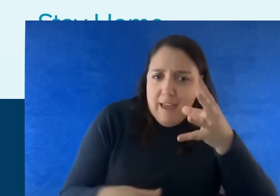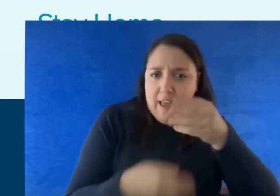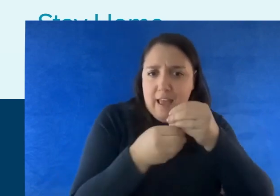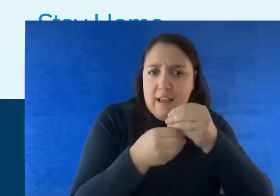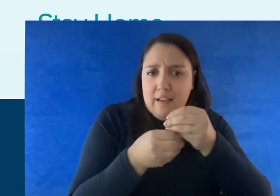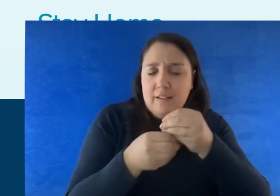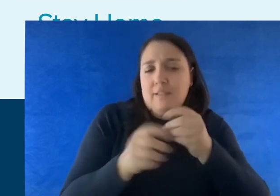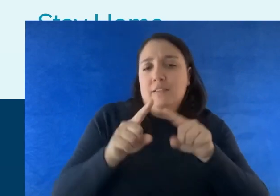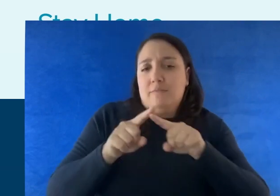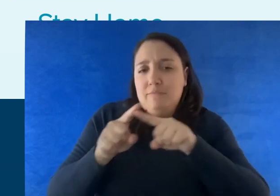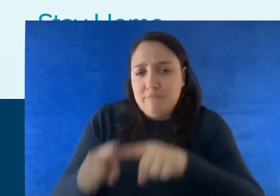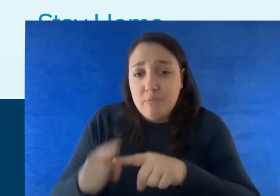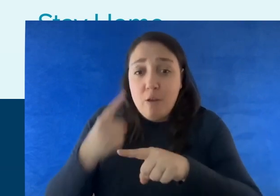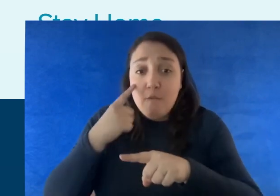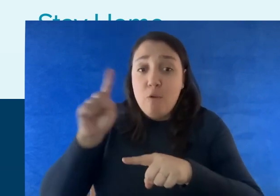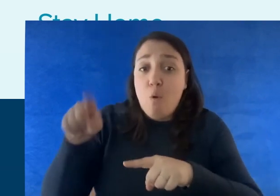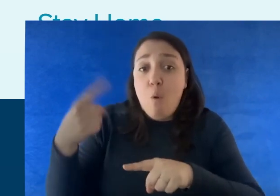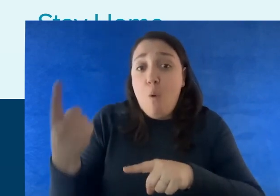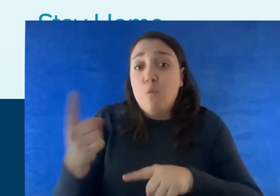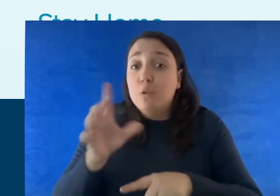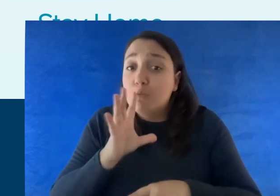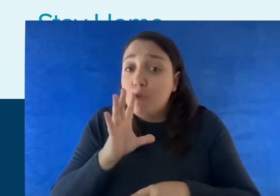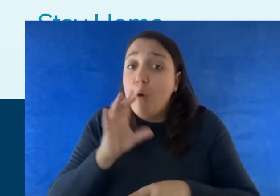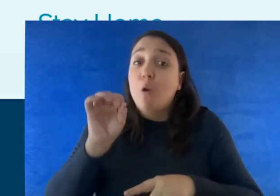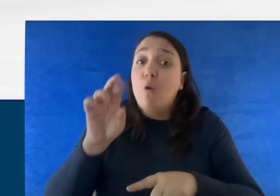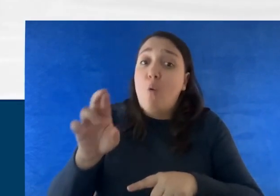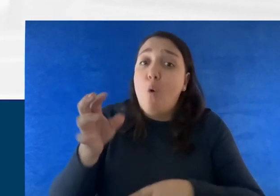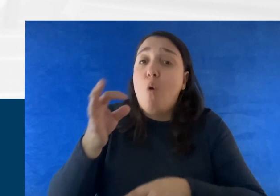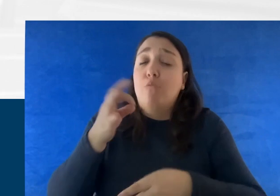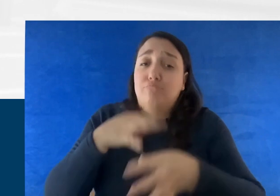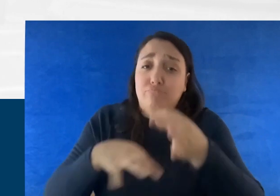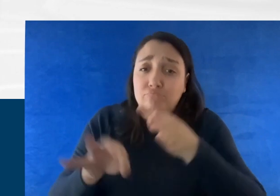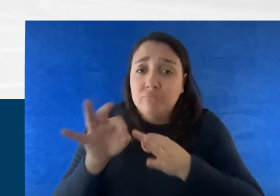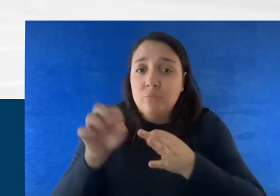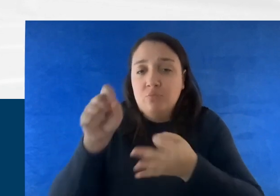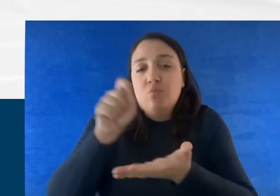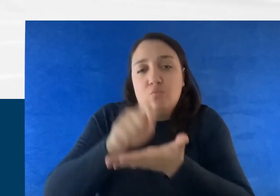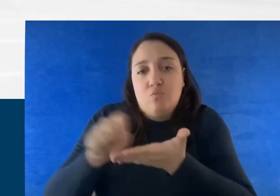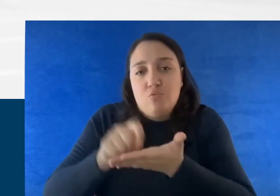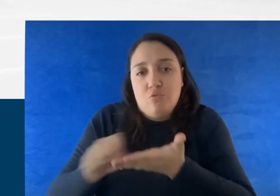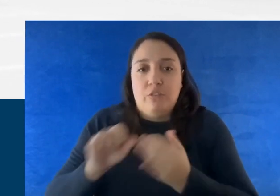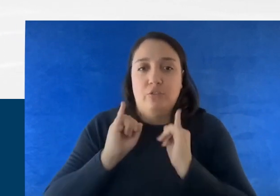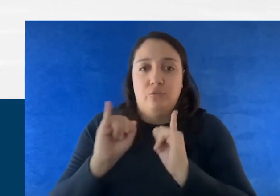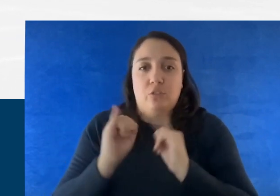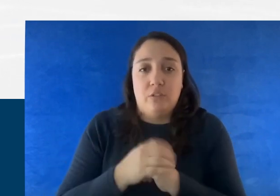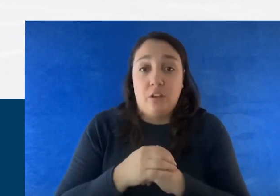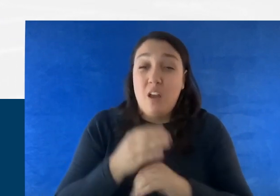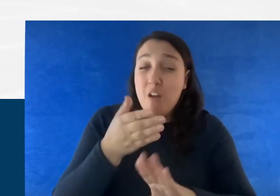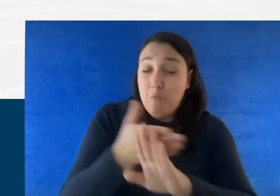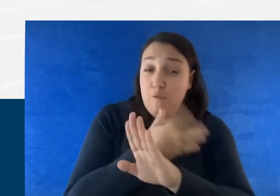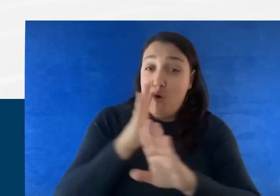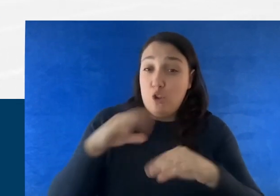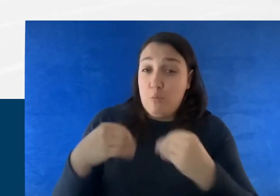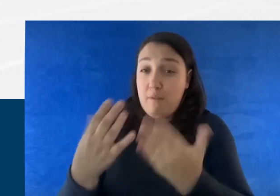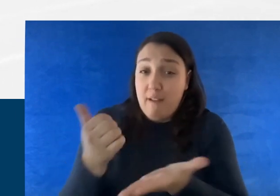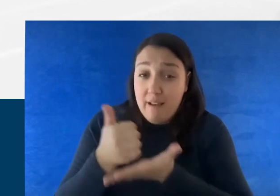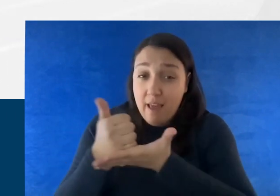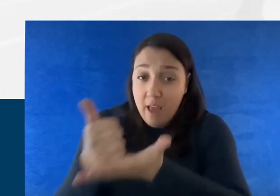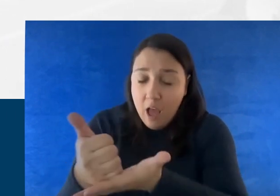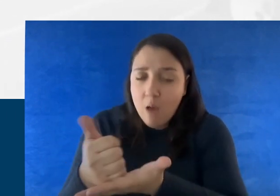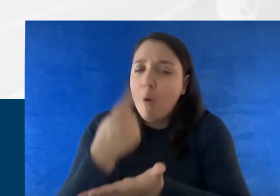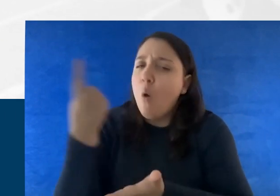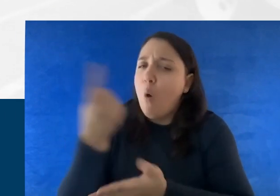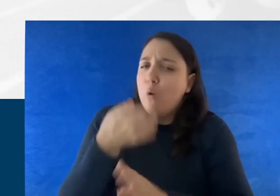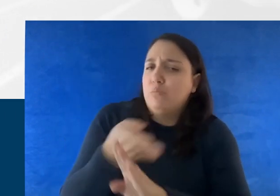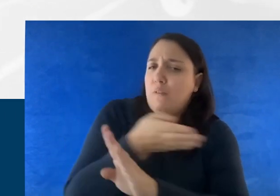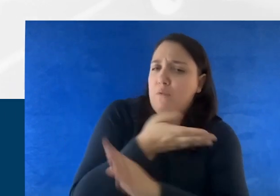to relying on only spoken or written instructions. Before providing assistance, always ask, how can I